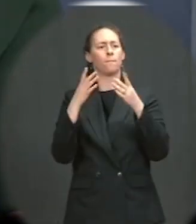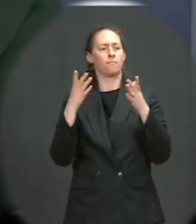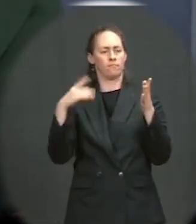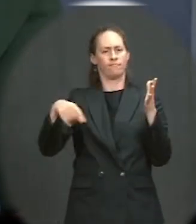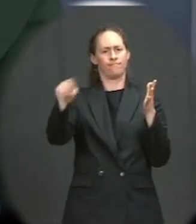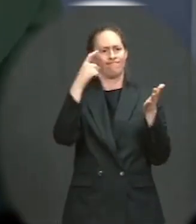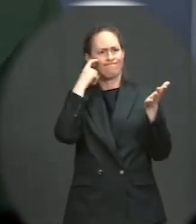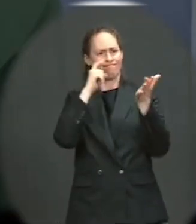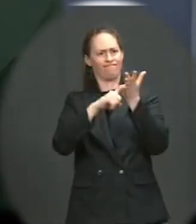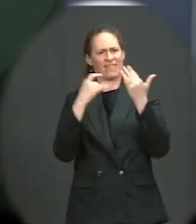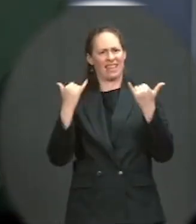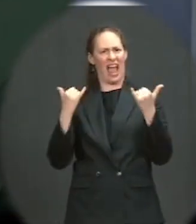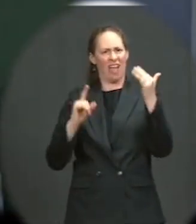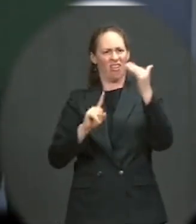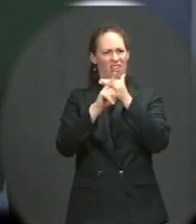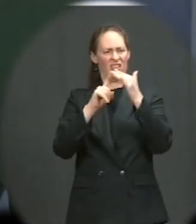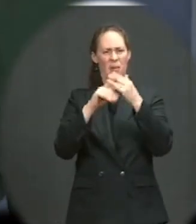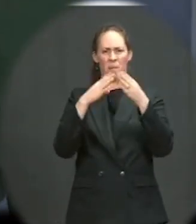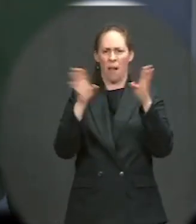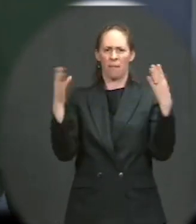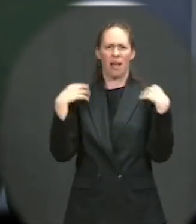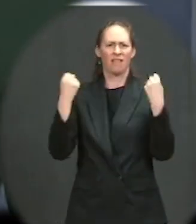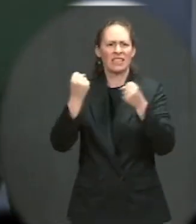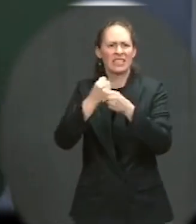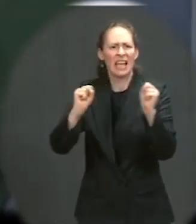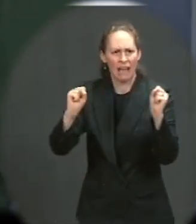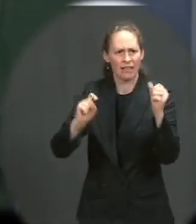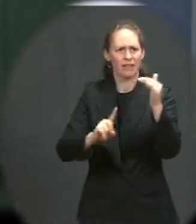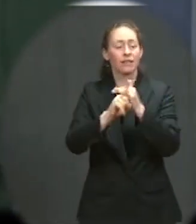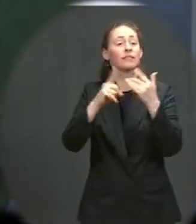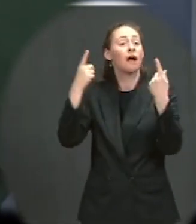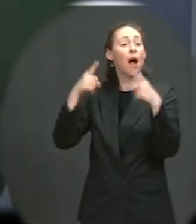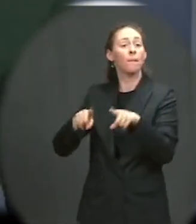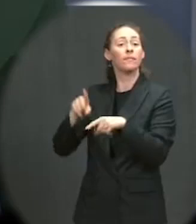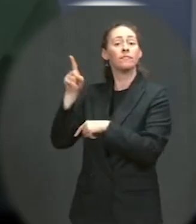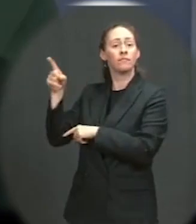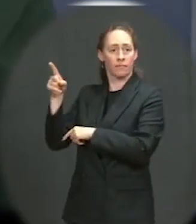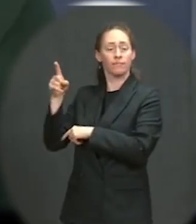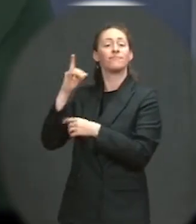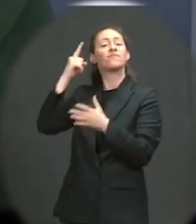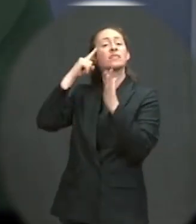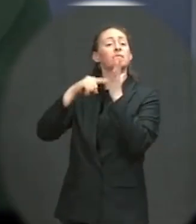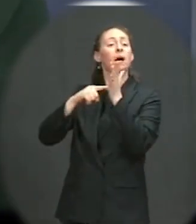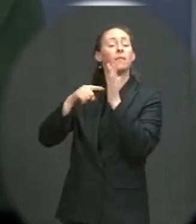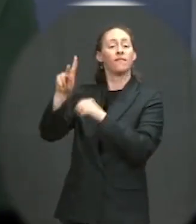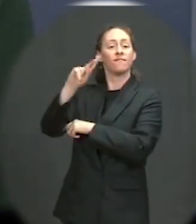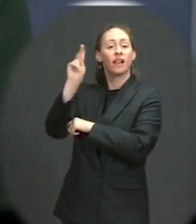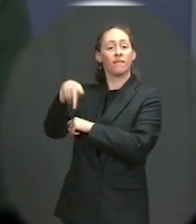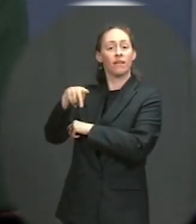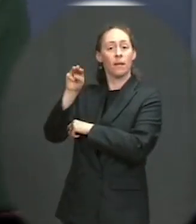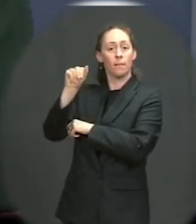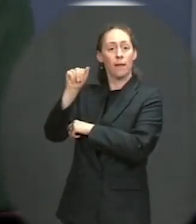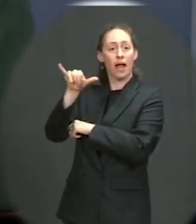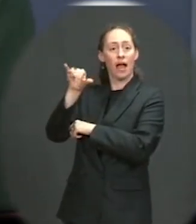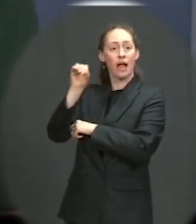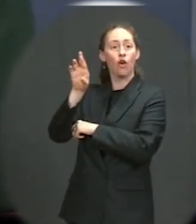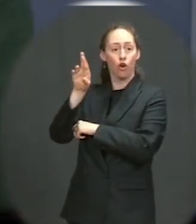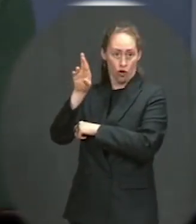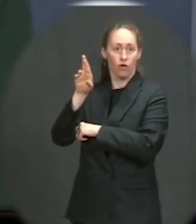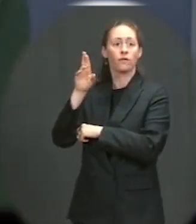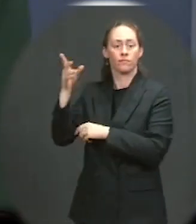In Philadelphia, Mayor Kenney is using funding from ARP to address gun violence, reform and improve the police department,